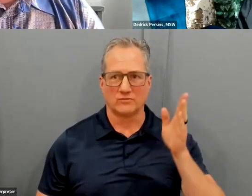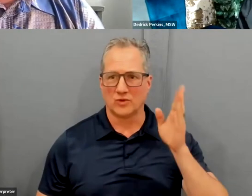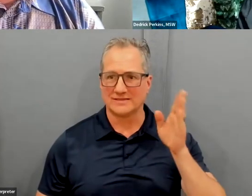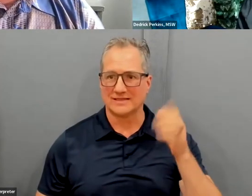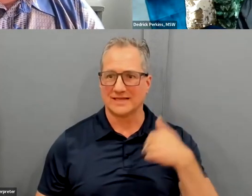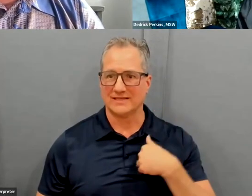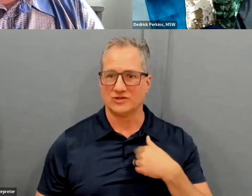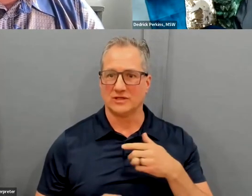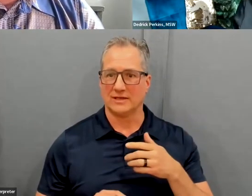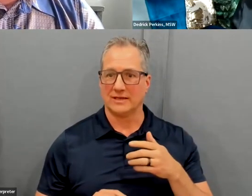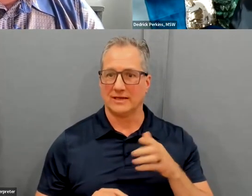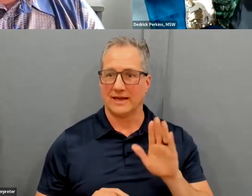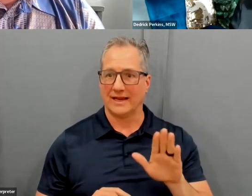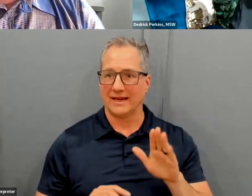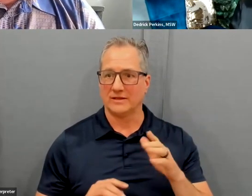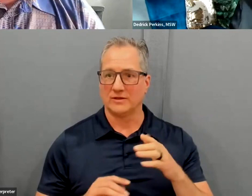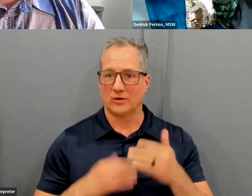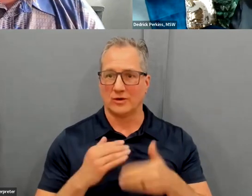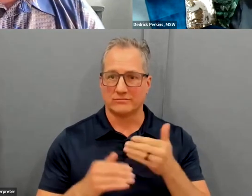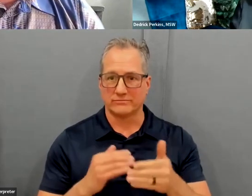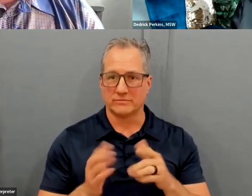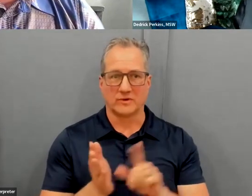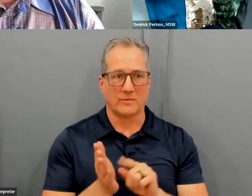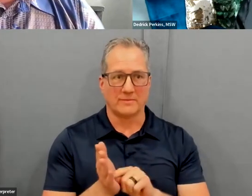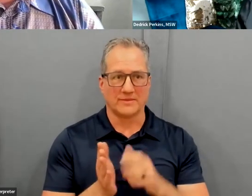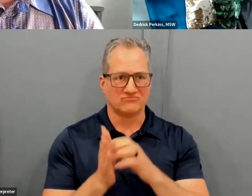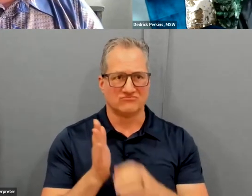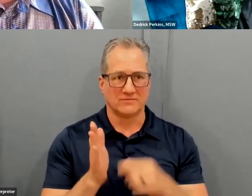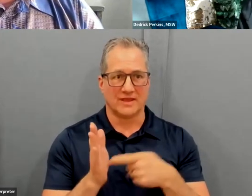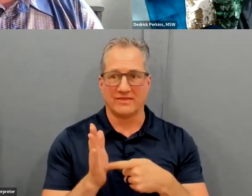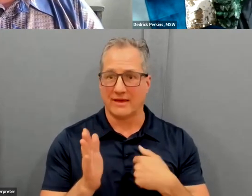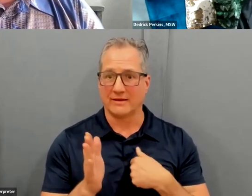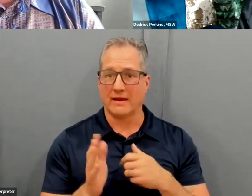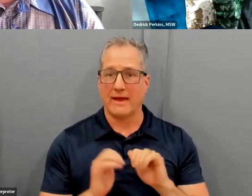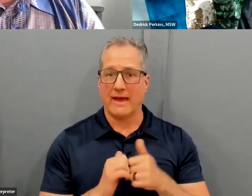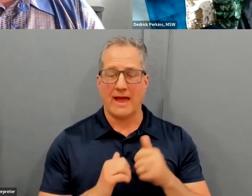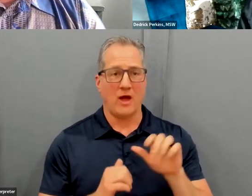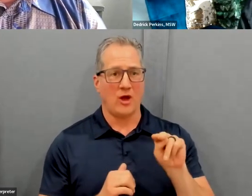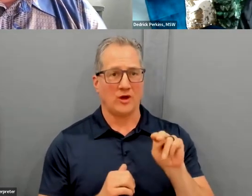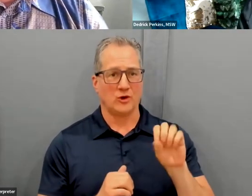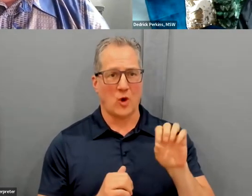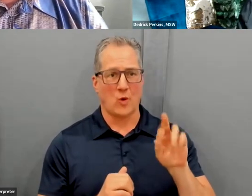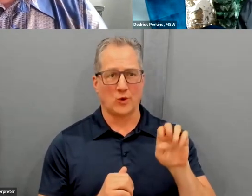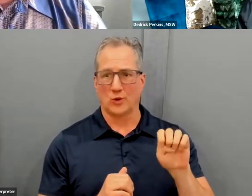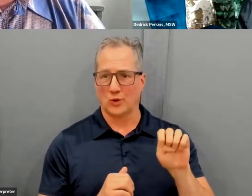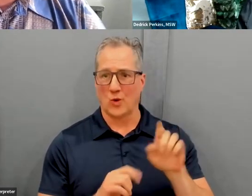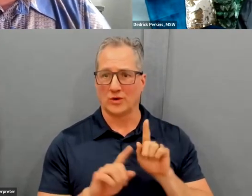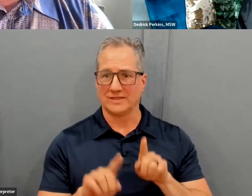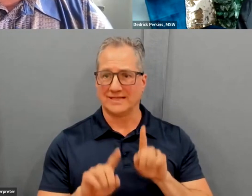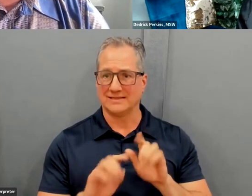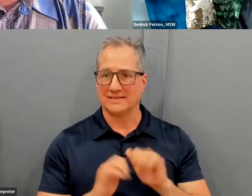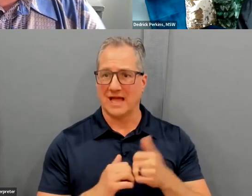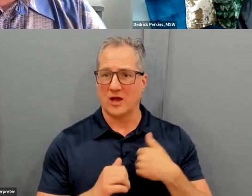Hawaii and be intentional and respectful to the status of the Hawaiian kingdom and the people?